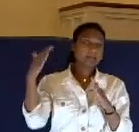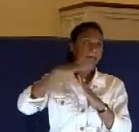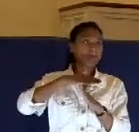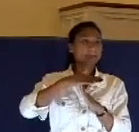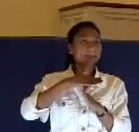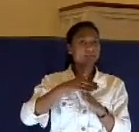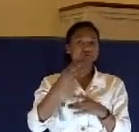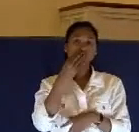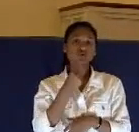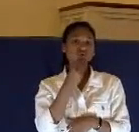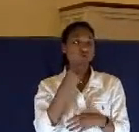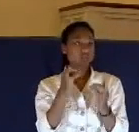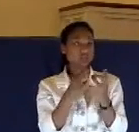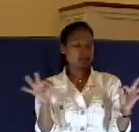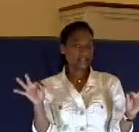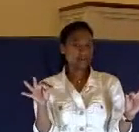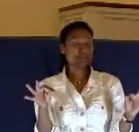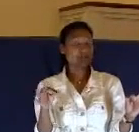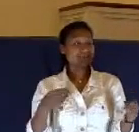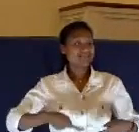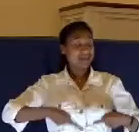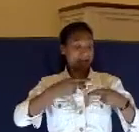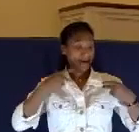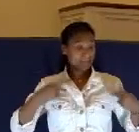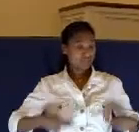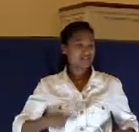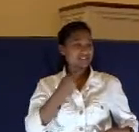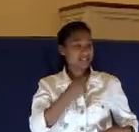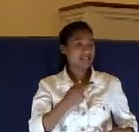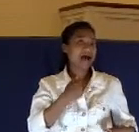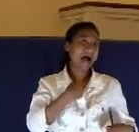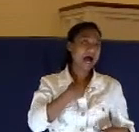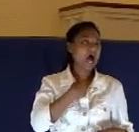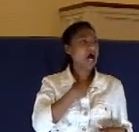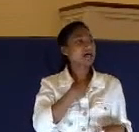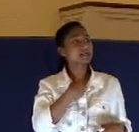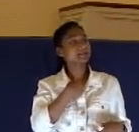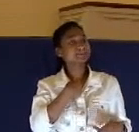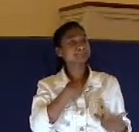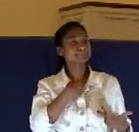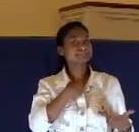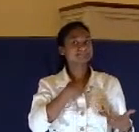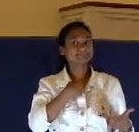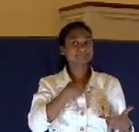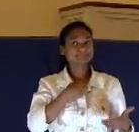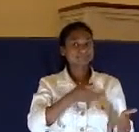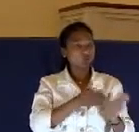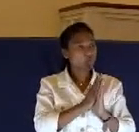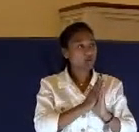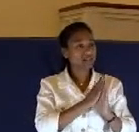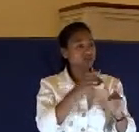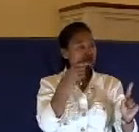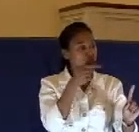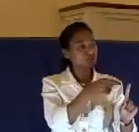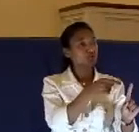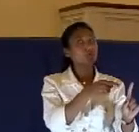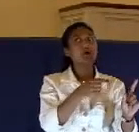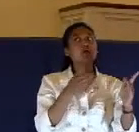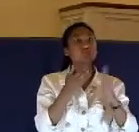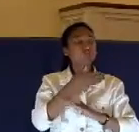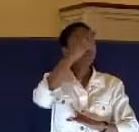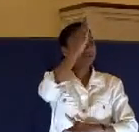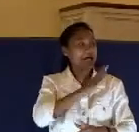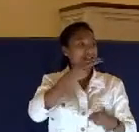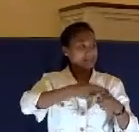where the high priest said, I adjure thee by the living God that thou tell us whether thou be the Christ,